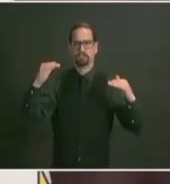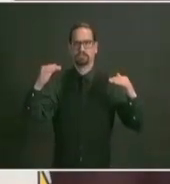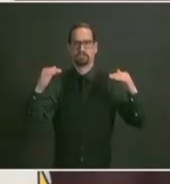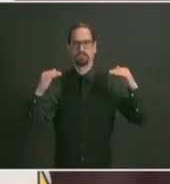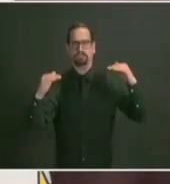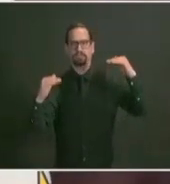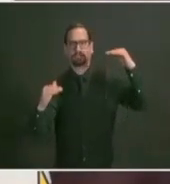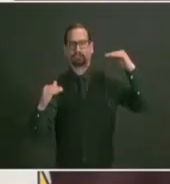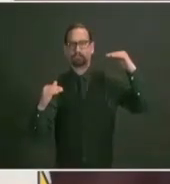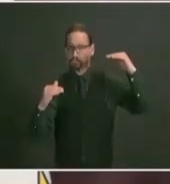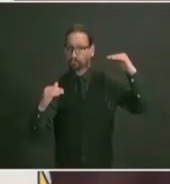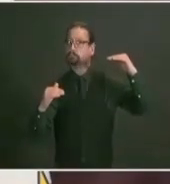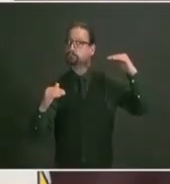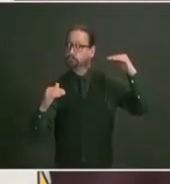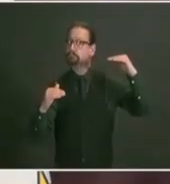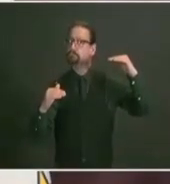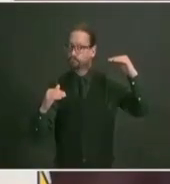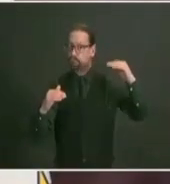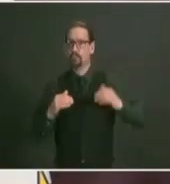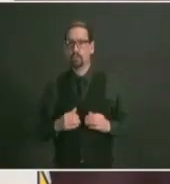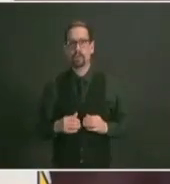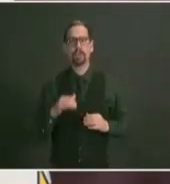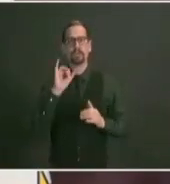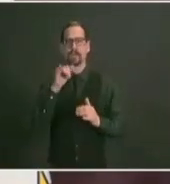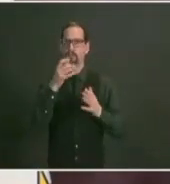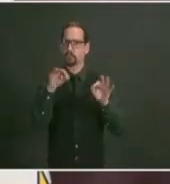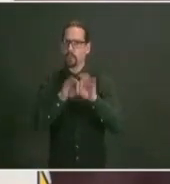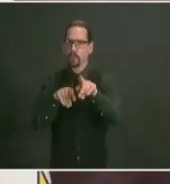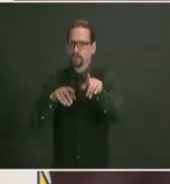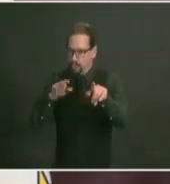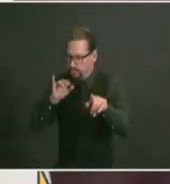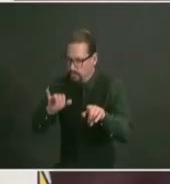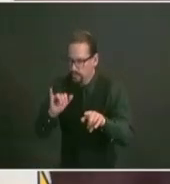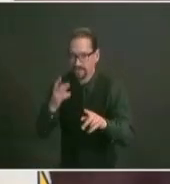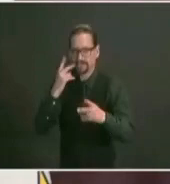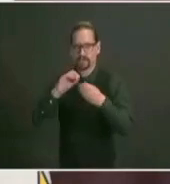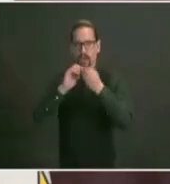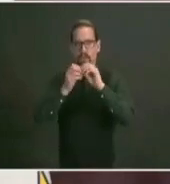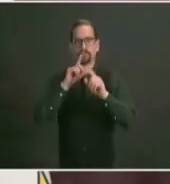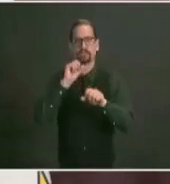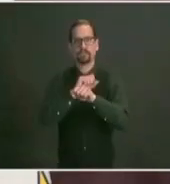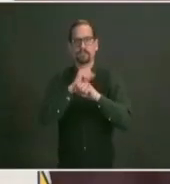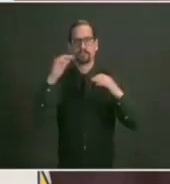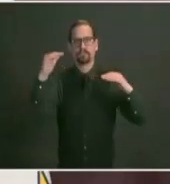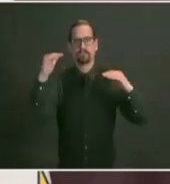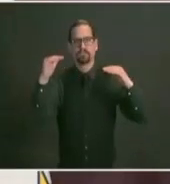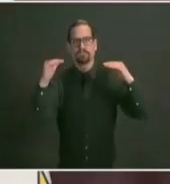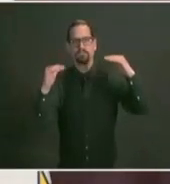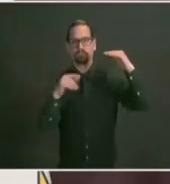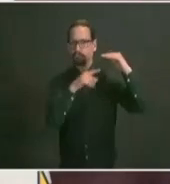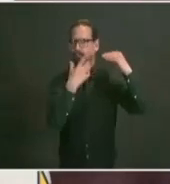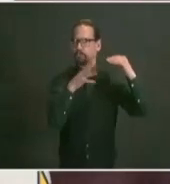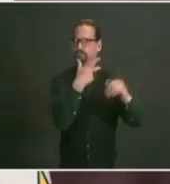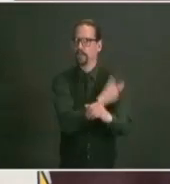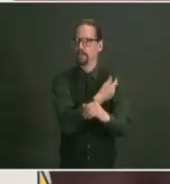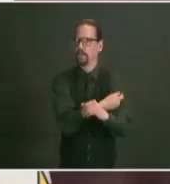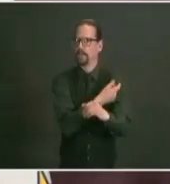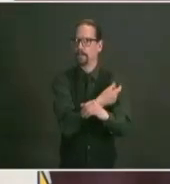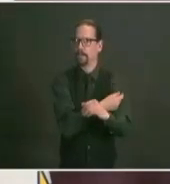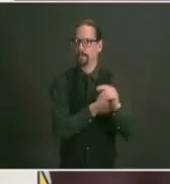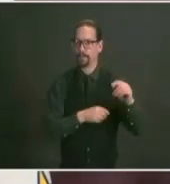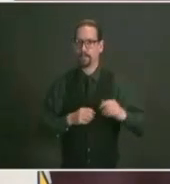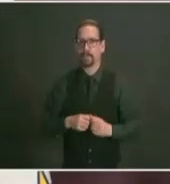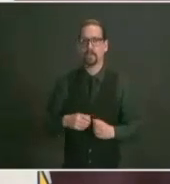twelve percent of rhode island is fully vaccinated which puts us at the national average